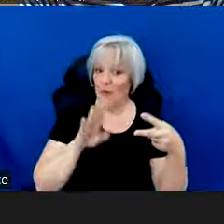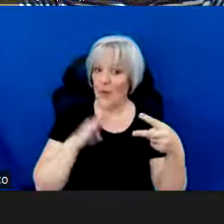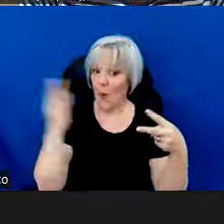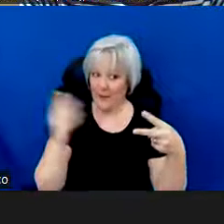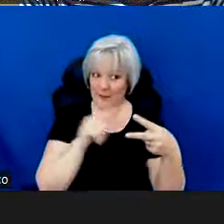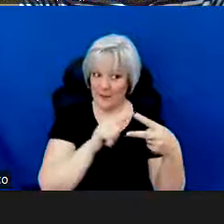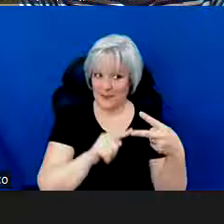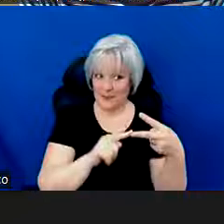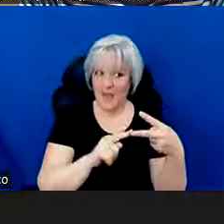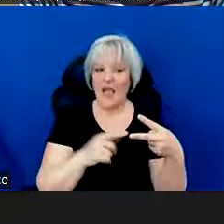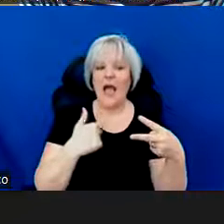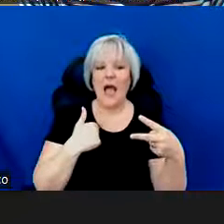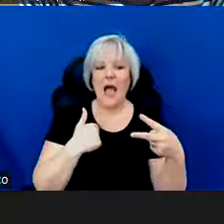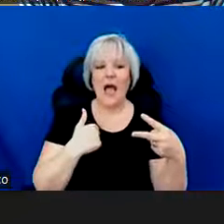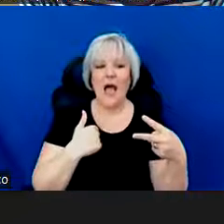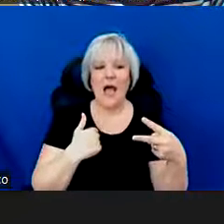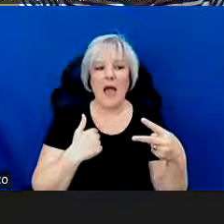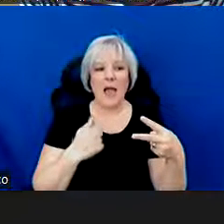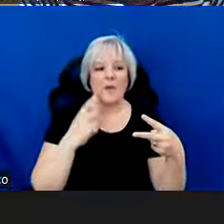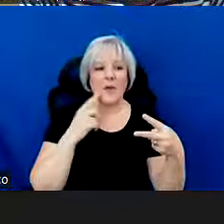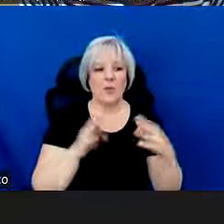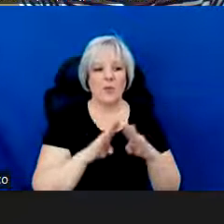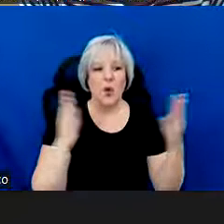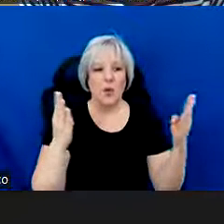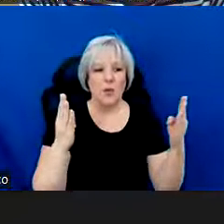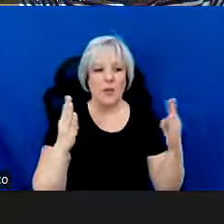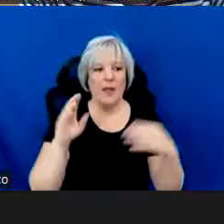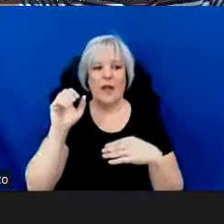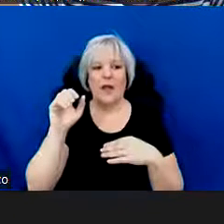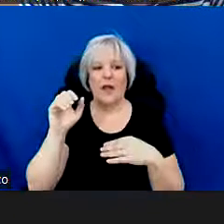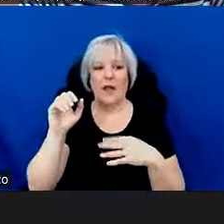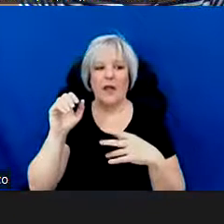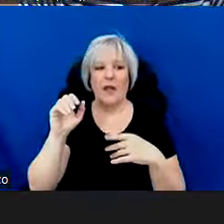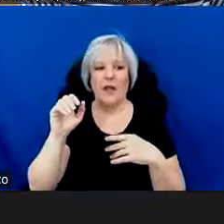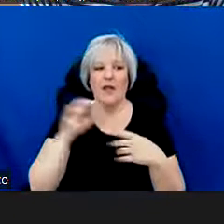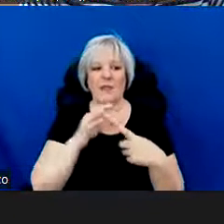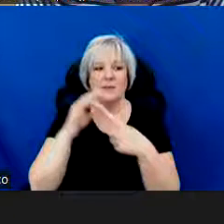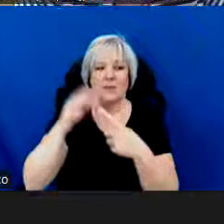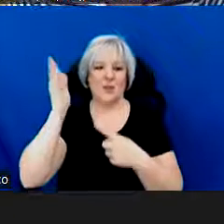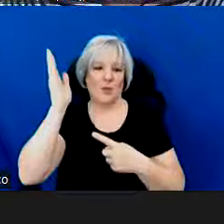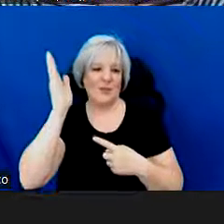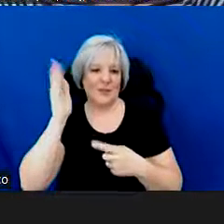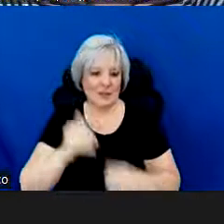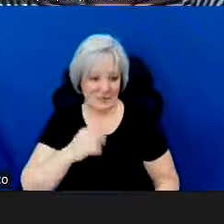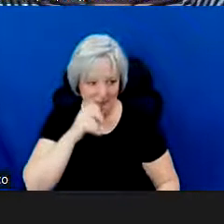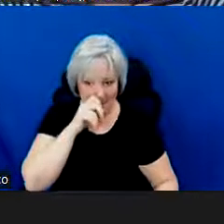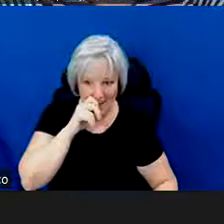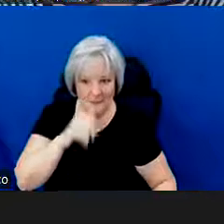so I'm going to go ahead and open the Arts, excuse me, the Special Presenter Initiatives application.